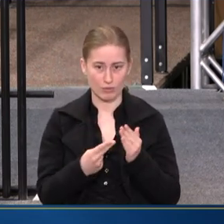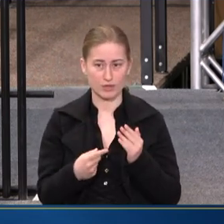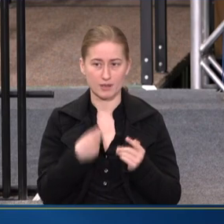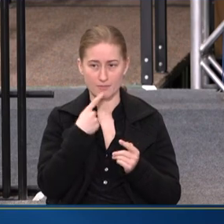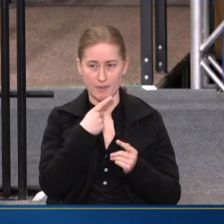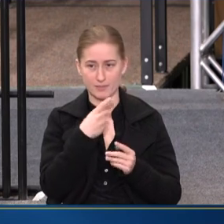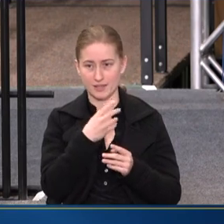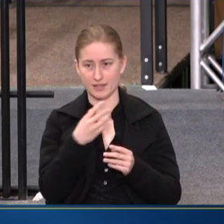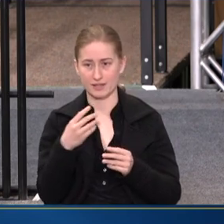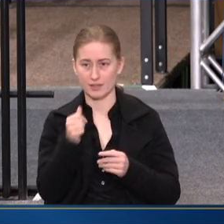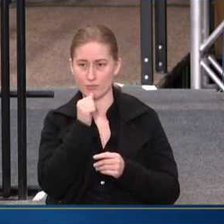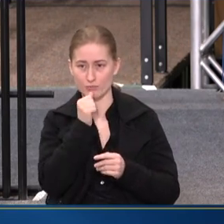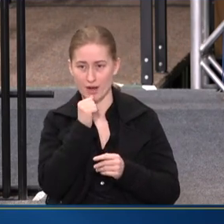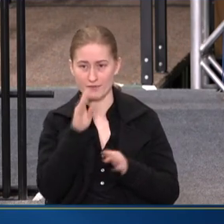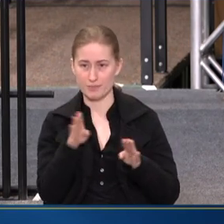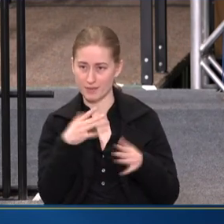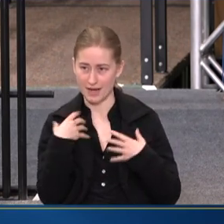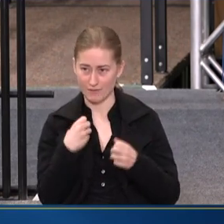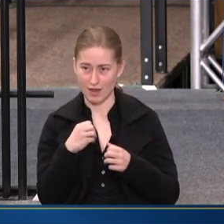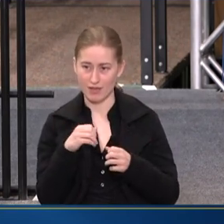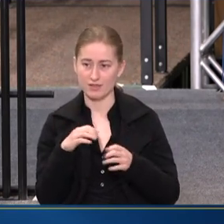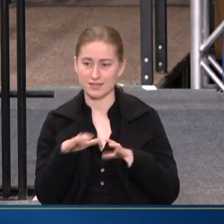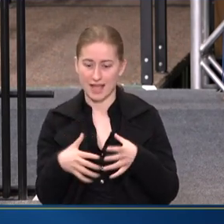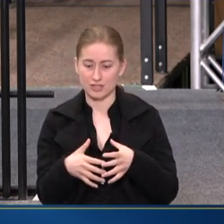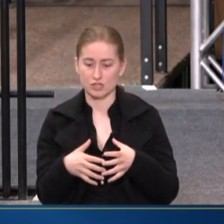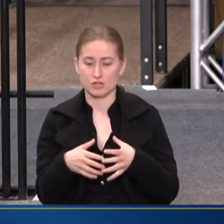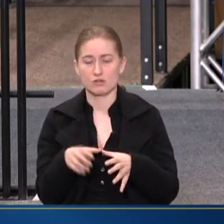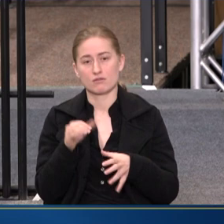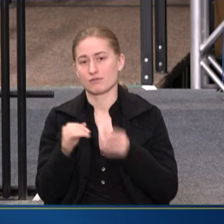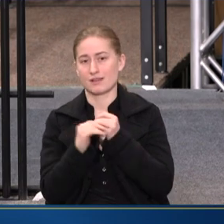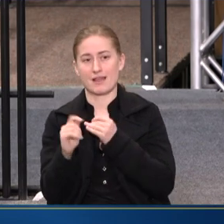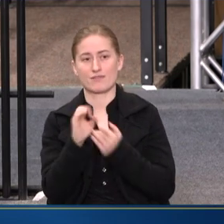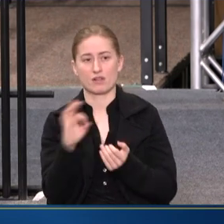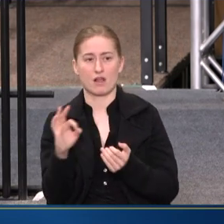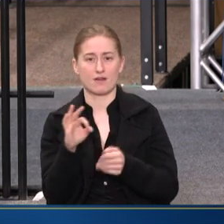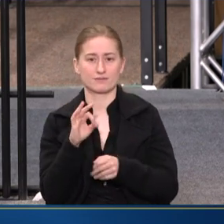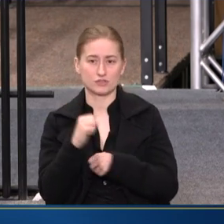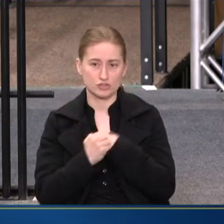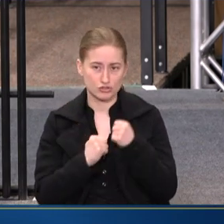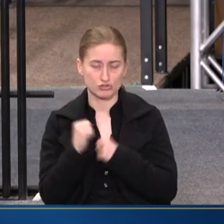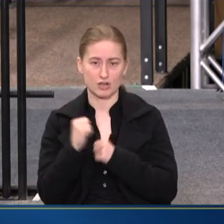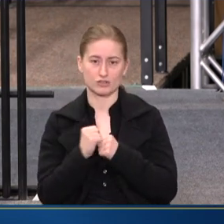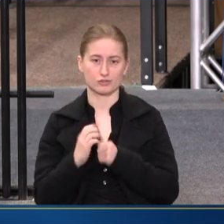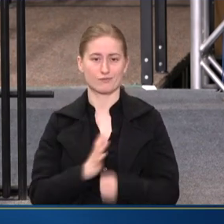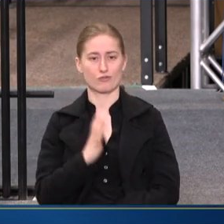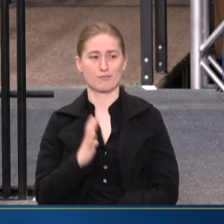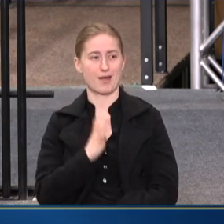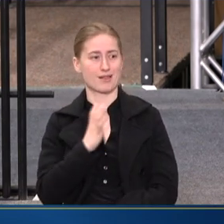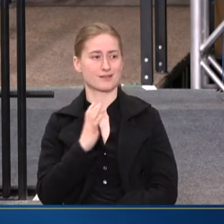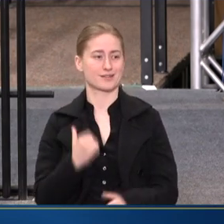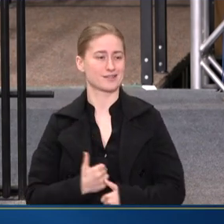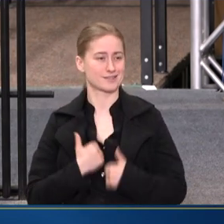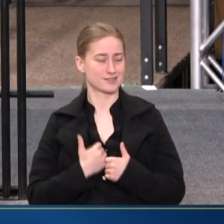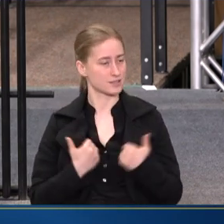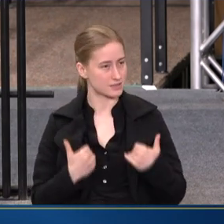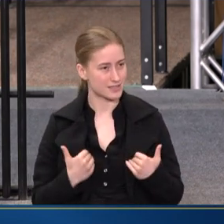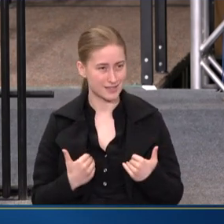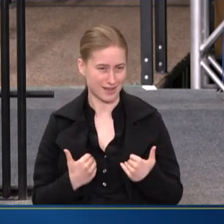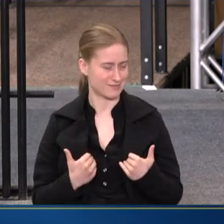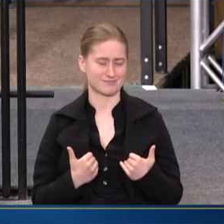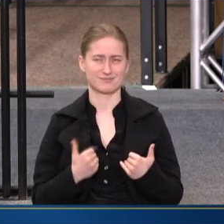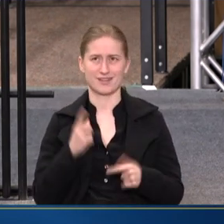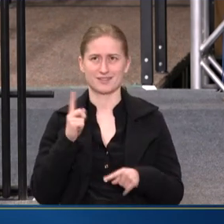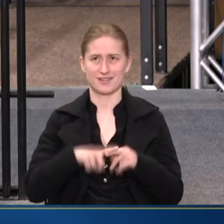AND PRIVATE BEHAVIORAL HEALTH SECTOR. THE LEVEL OF STRUCTURE AND FORMALITY THAT EXISTS TODAY IS JUST